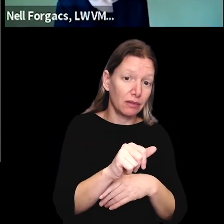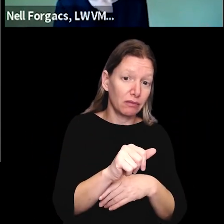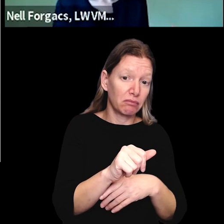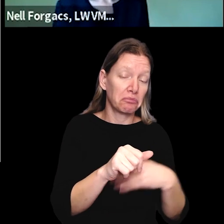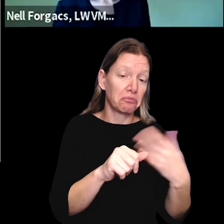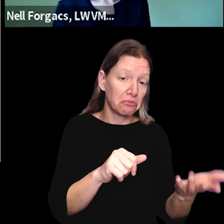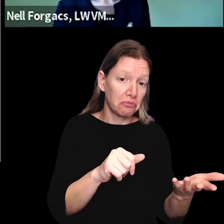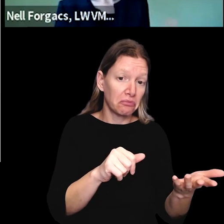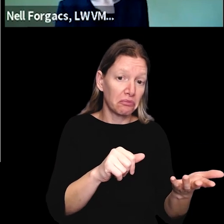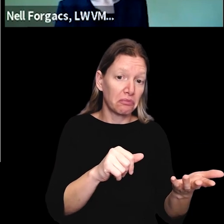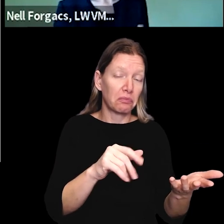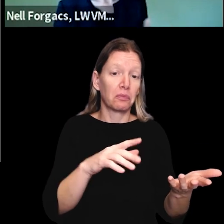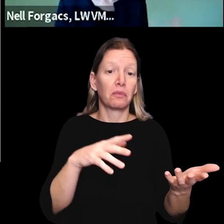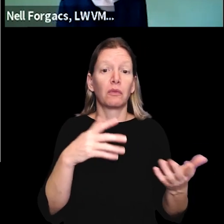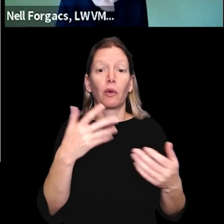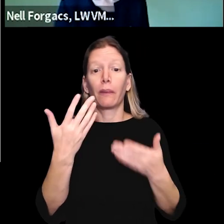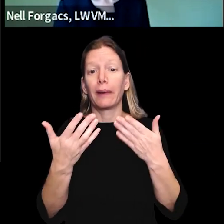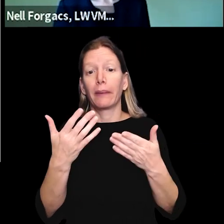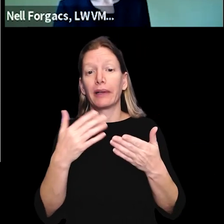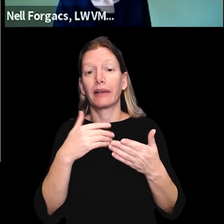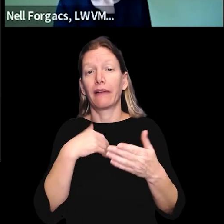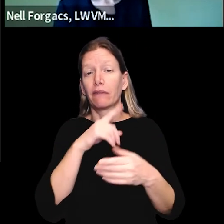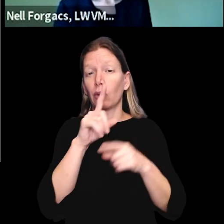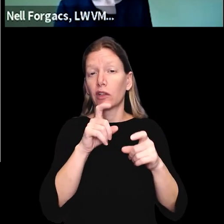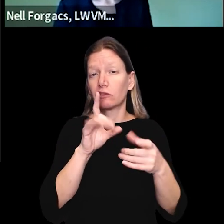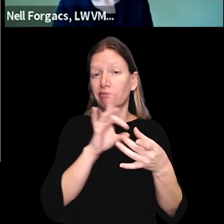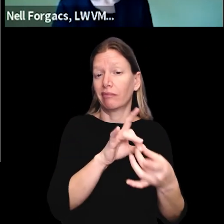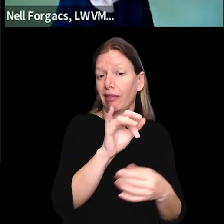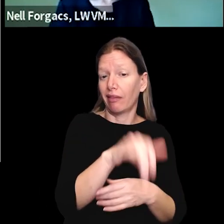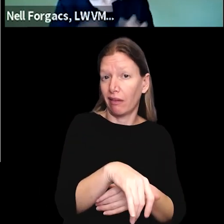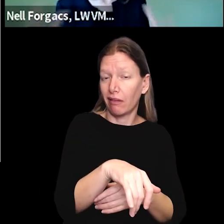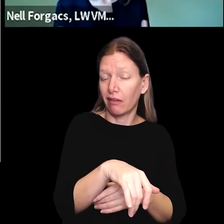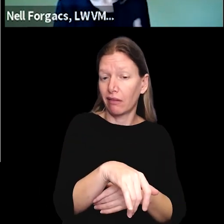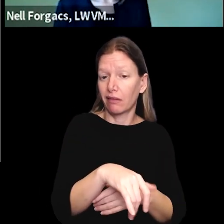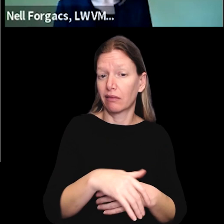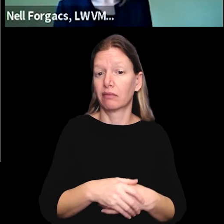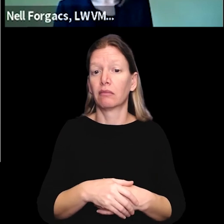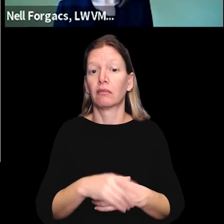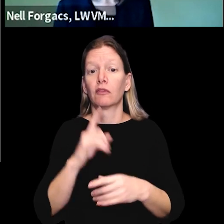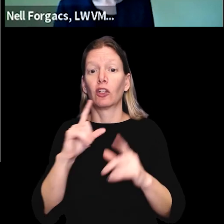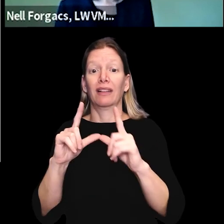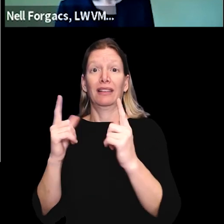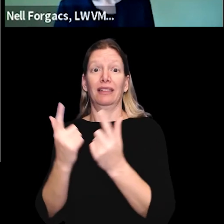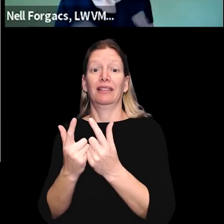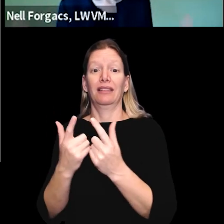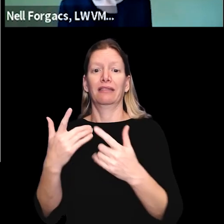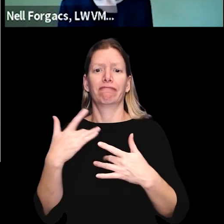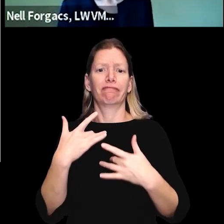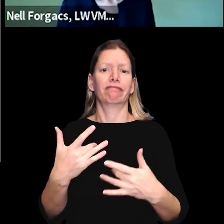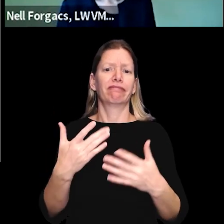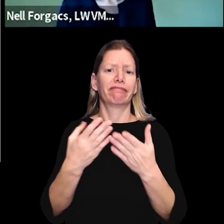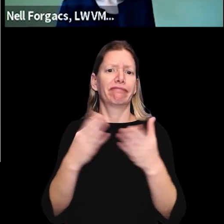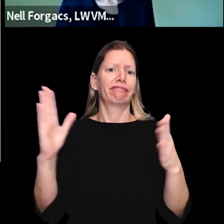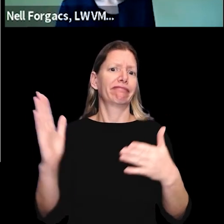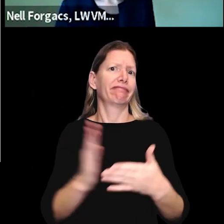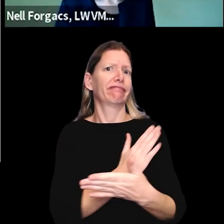an organization that has a focus like disability, then they might have, um, questions centered on that. For the League, it tends to